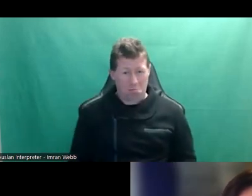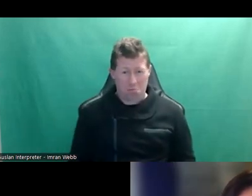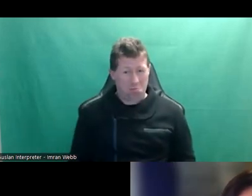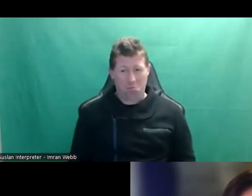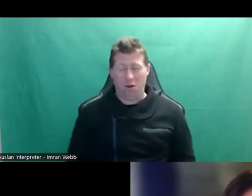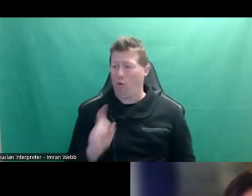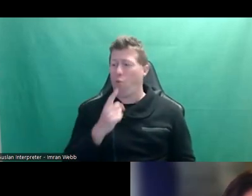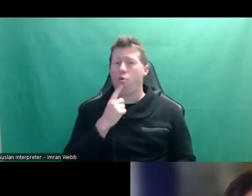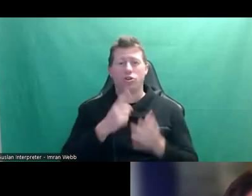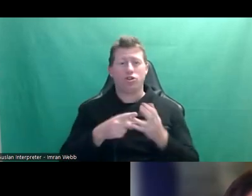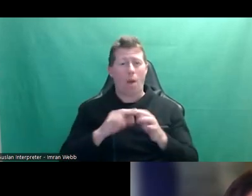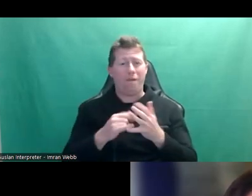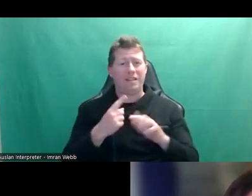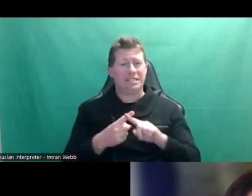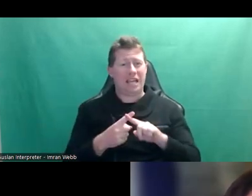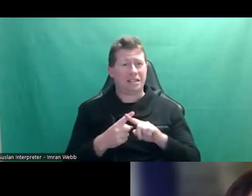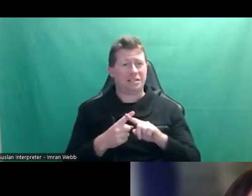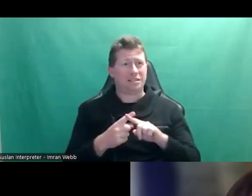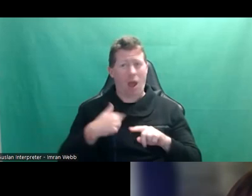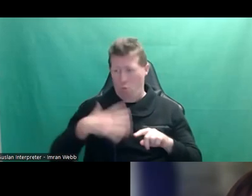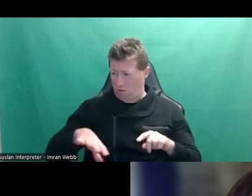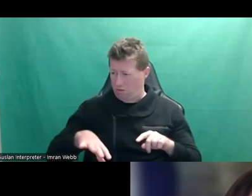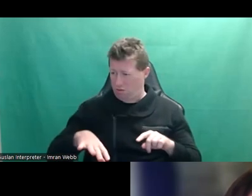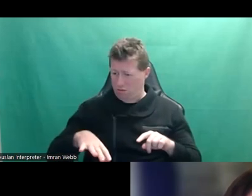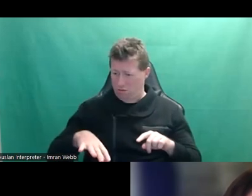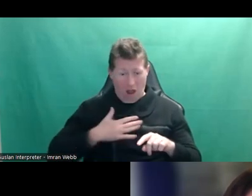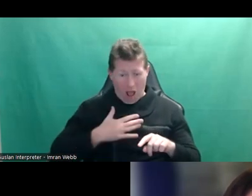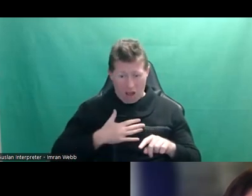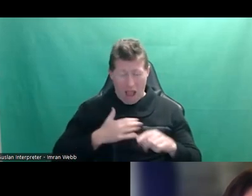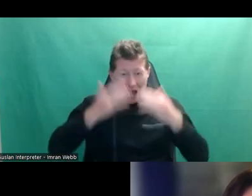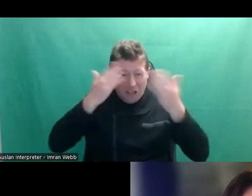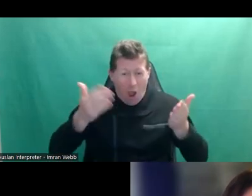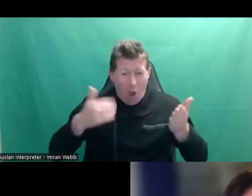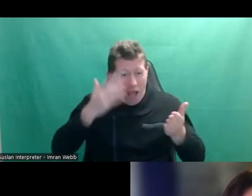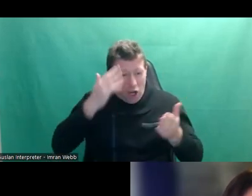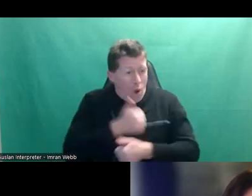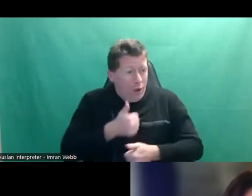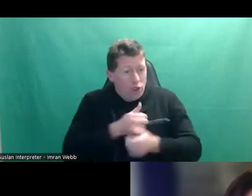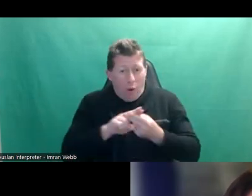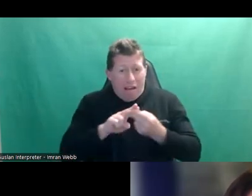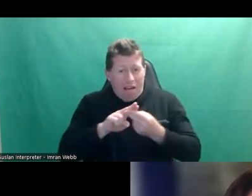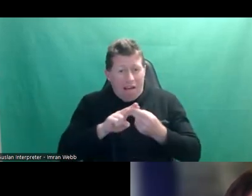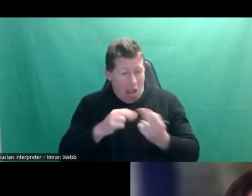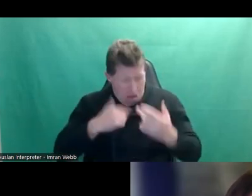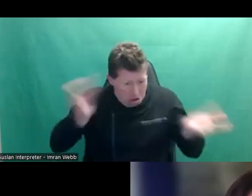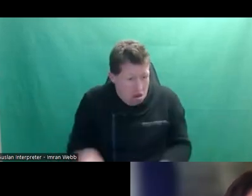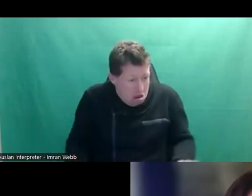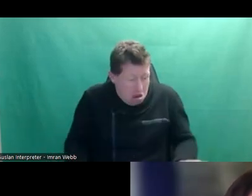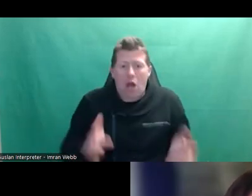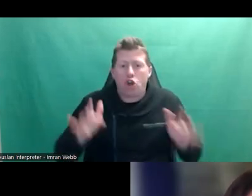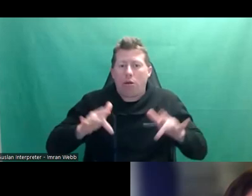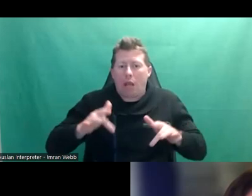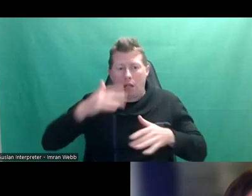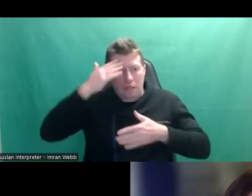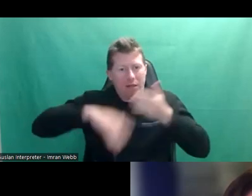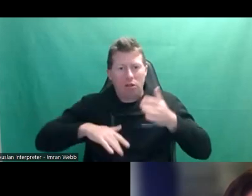do you like? Like, don't even know if I like kissing. What are you talking about? Like, there's just, there's so much inexperience, but there's so